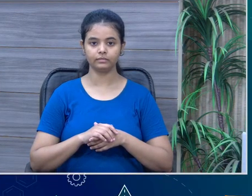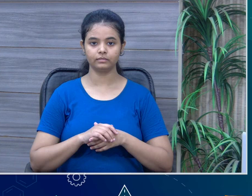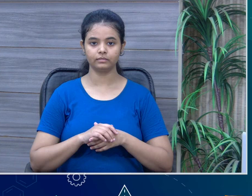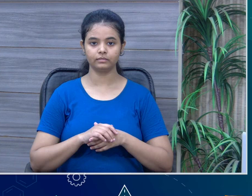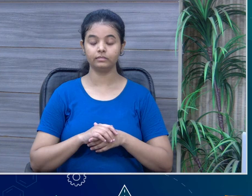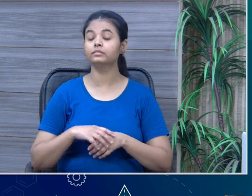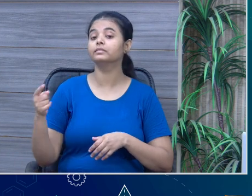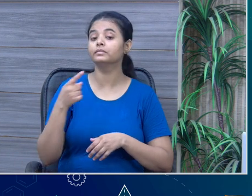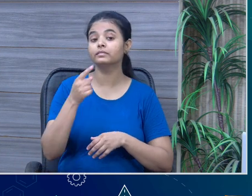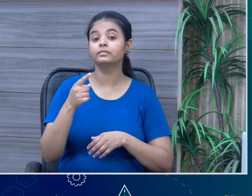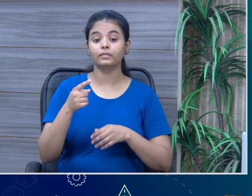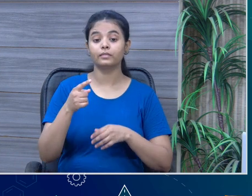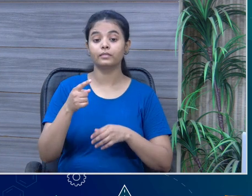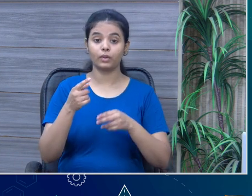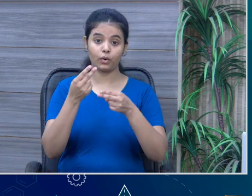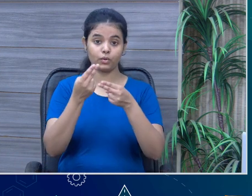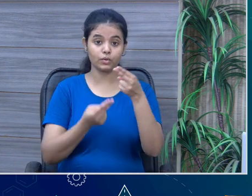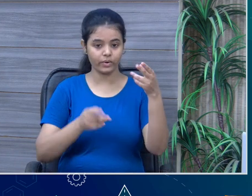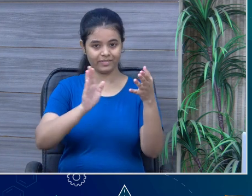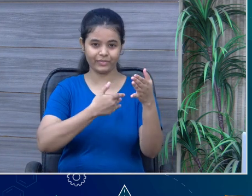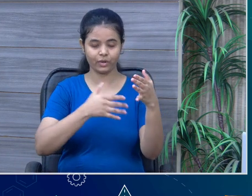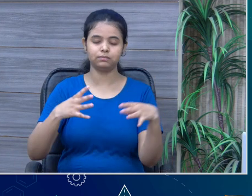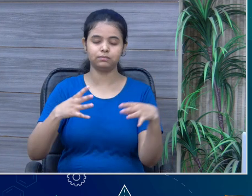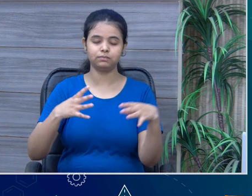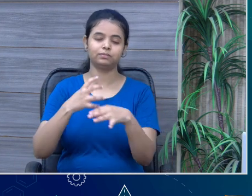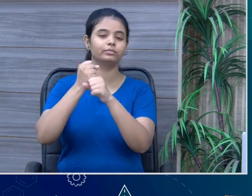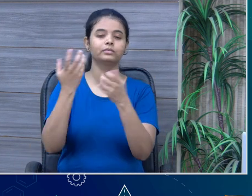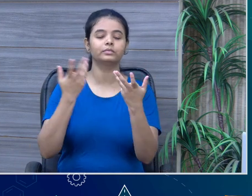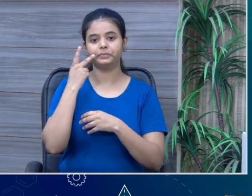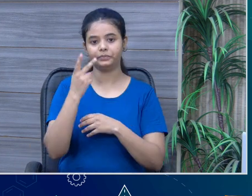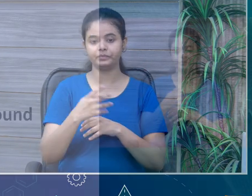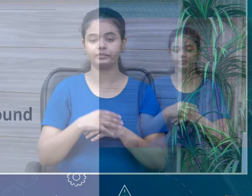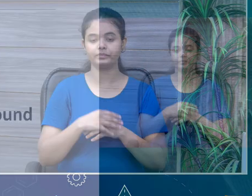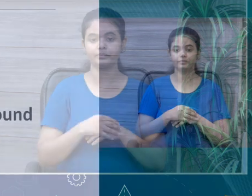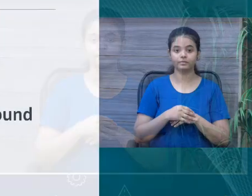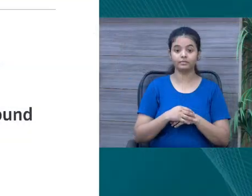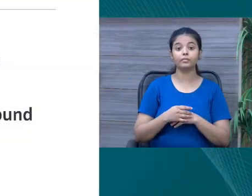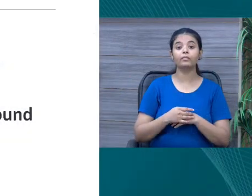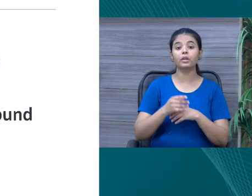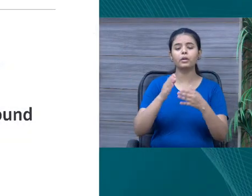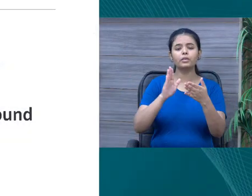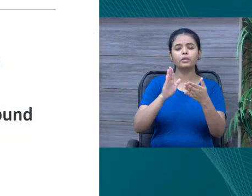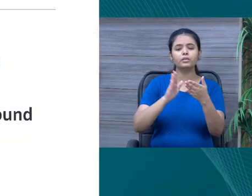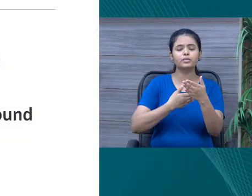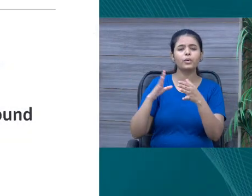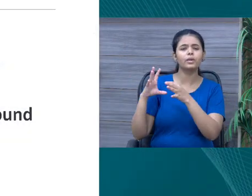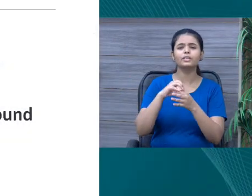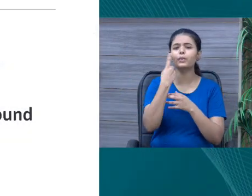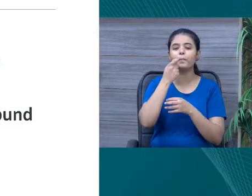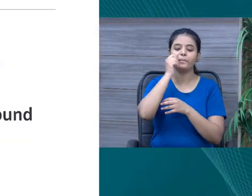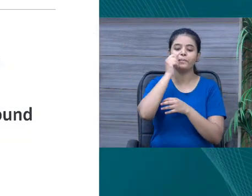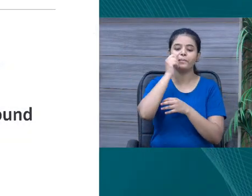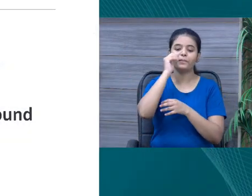Let's read the summary of the story. The whole story what is all about. The poem is about a small little boy.